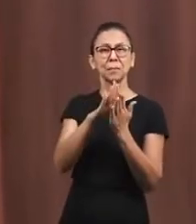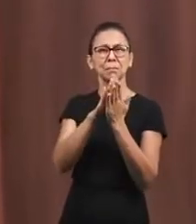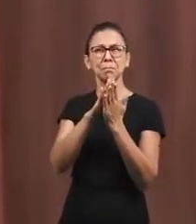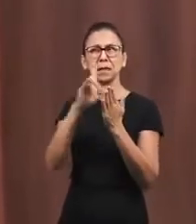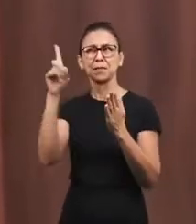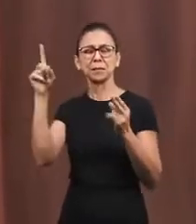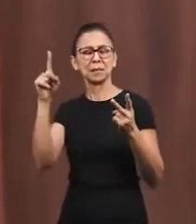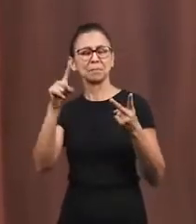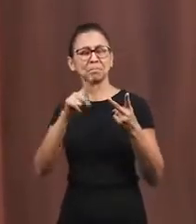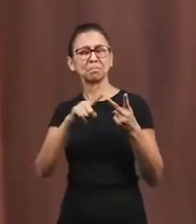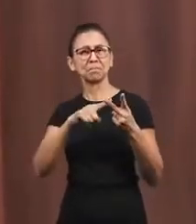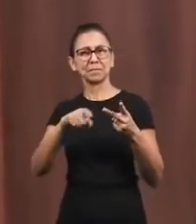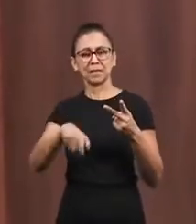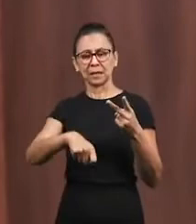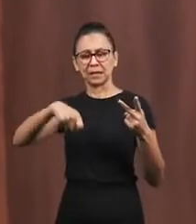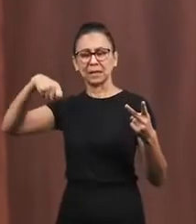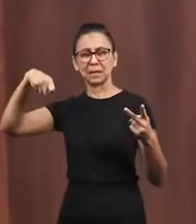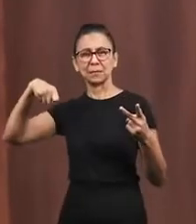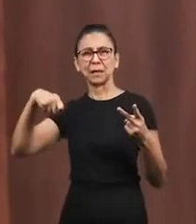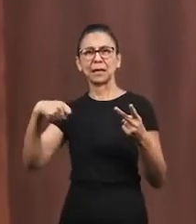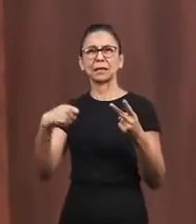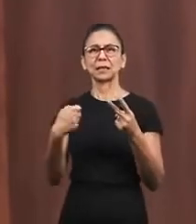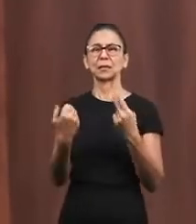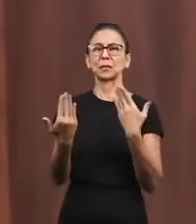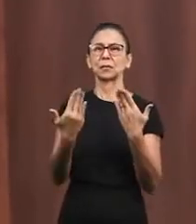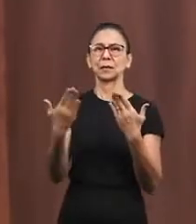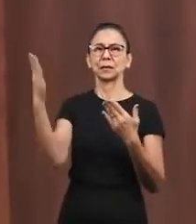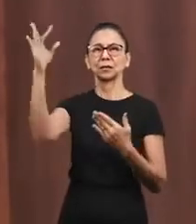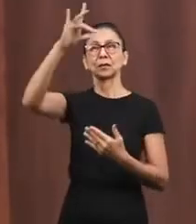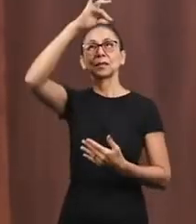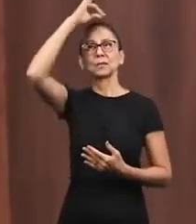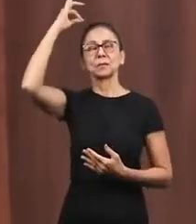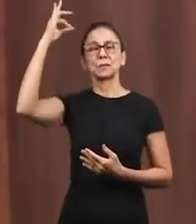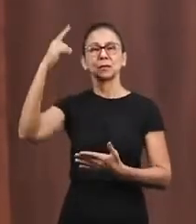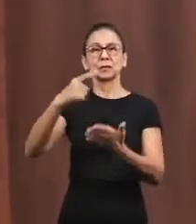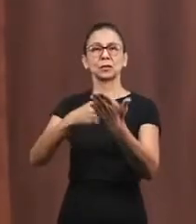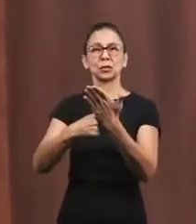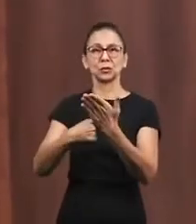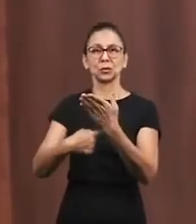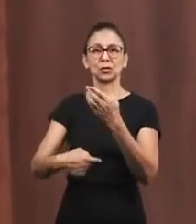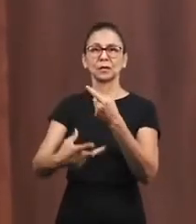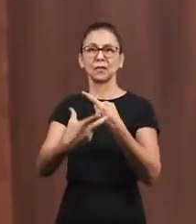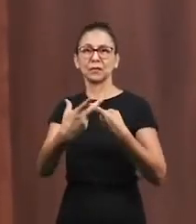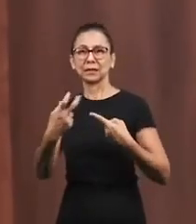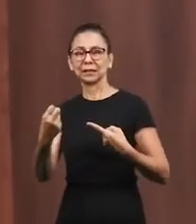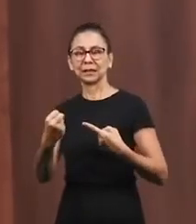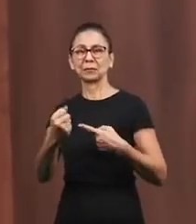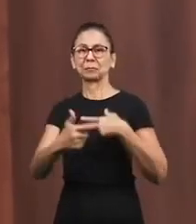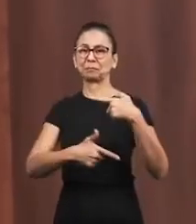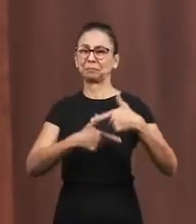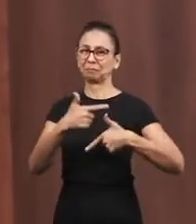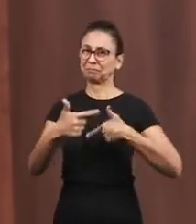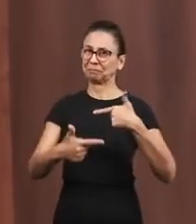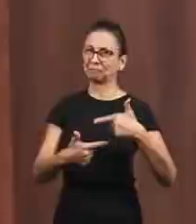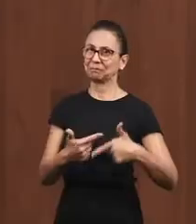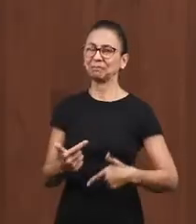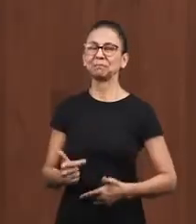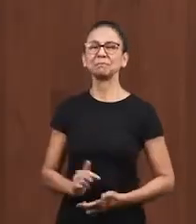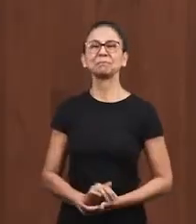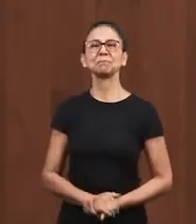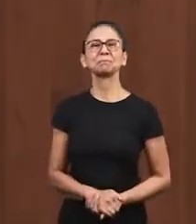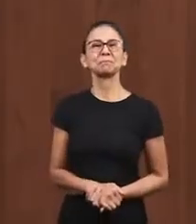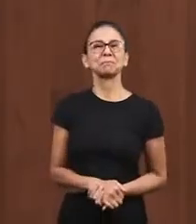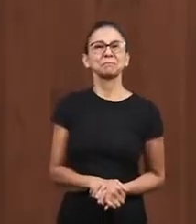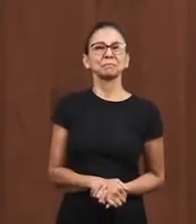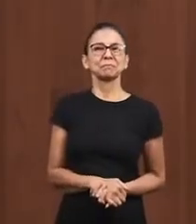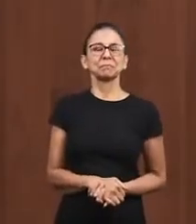spiritual weapons that is the word of God the sword of the spirit that helps us win every battle